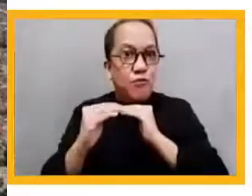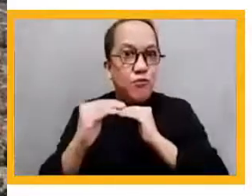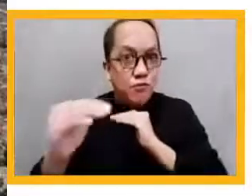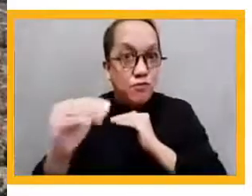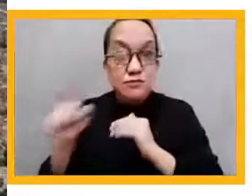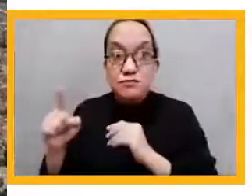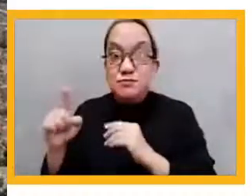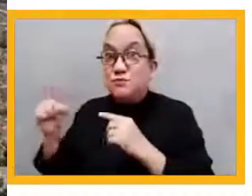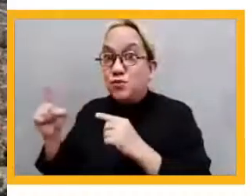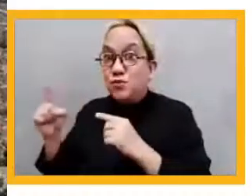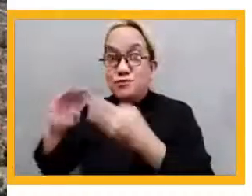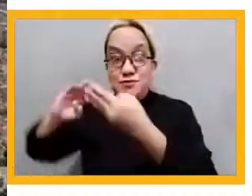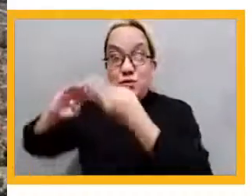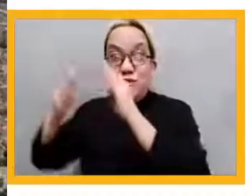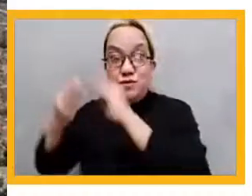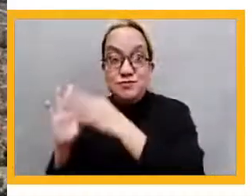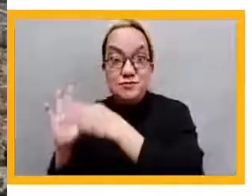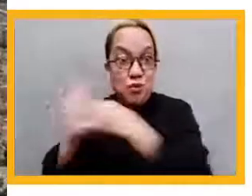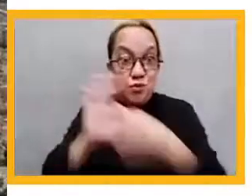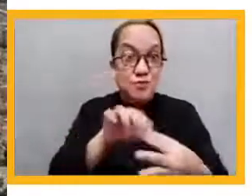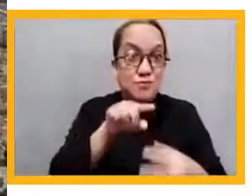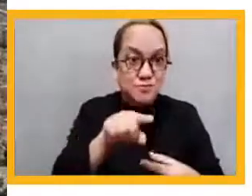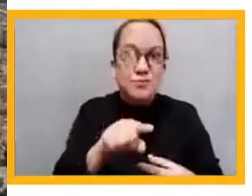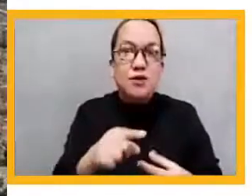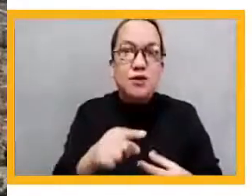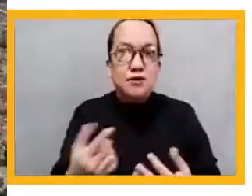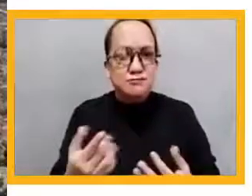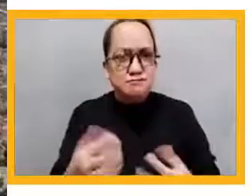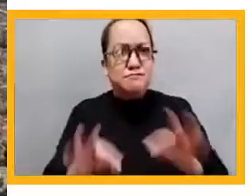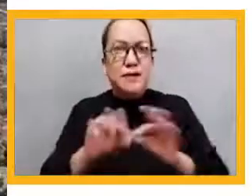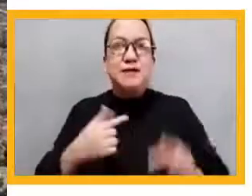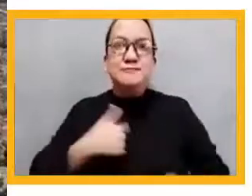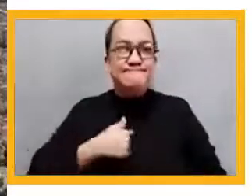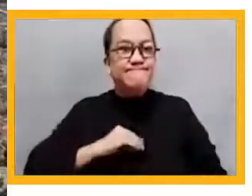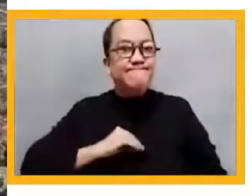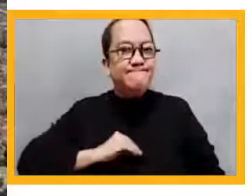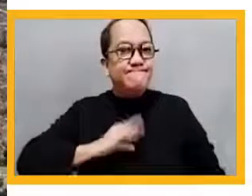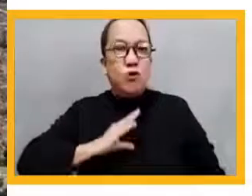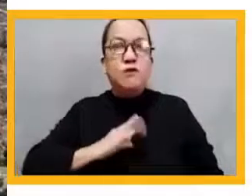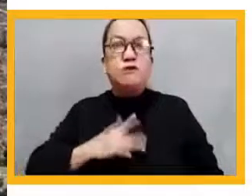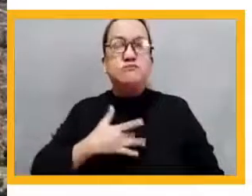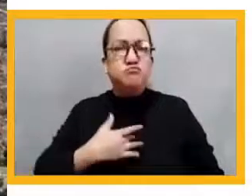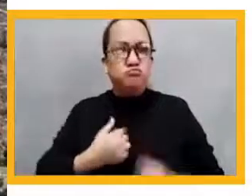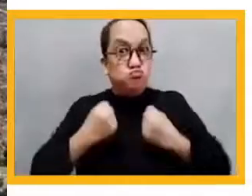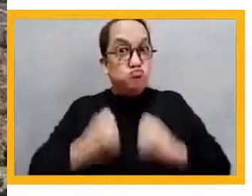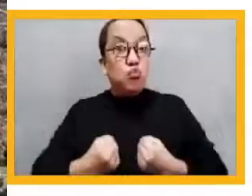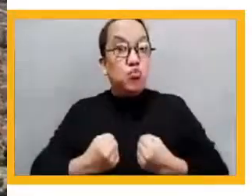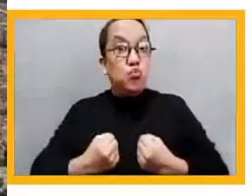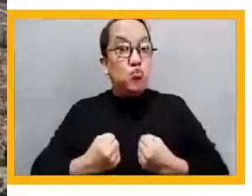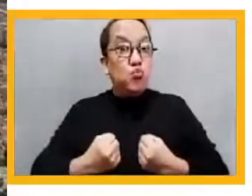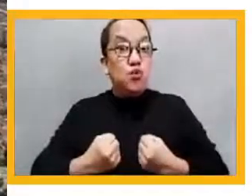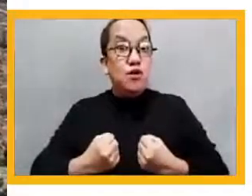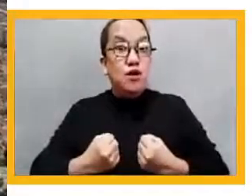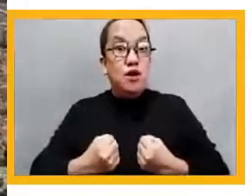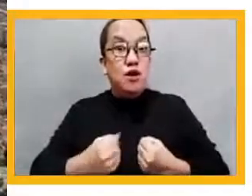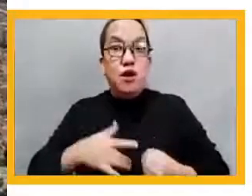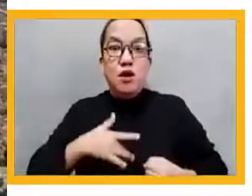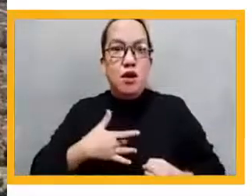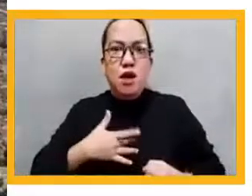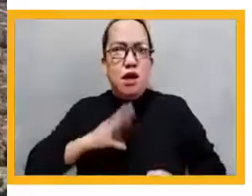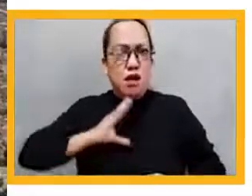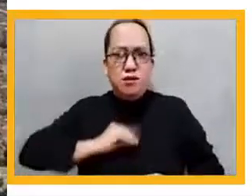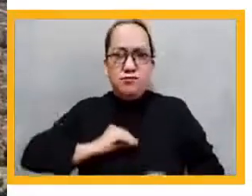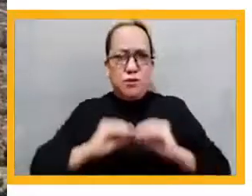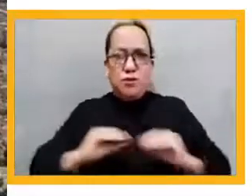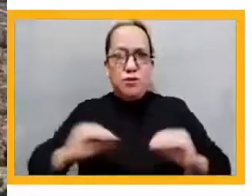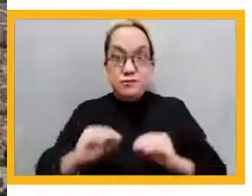because without ownership, actors will not be motivated to continue. So this is why, for us, Escuela Nueva became more like